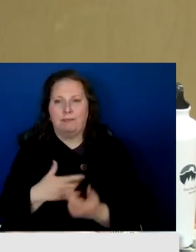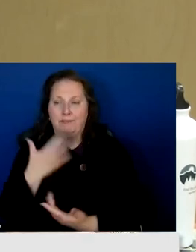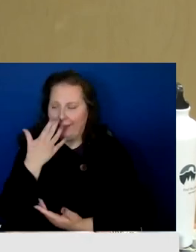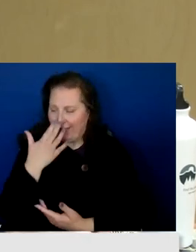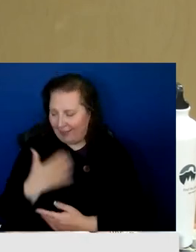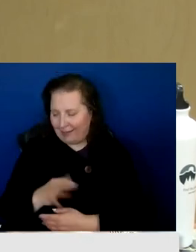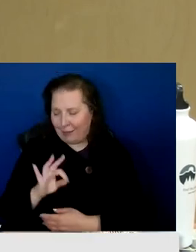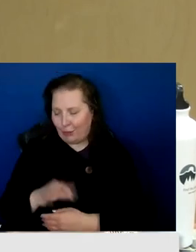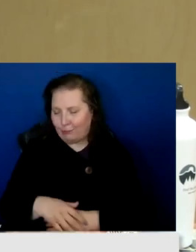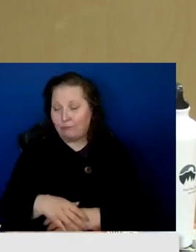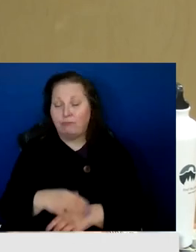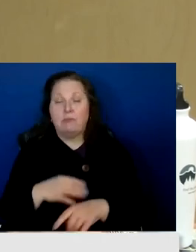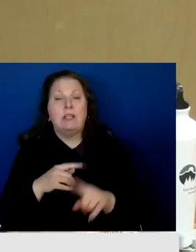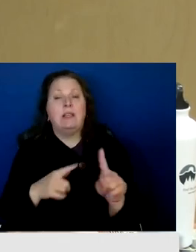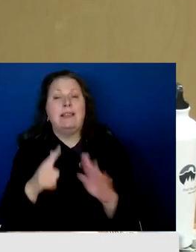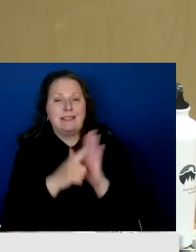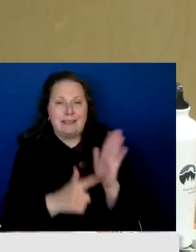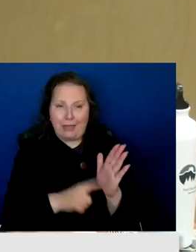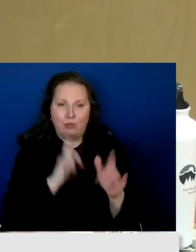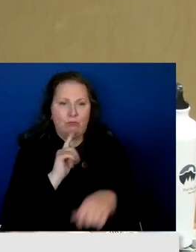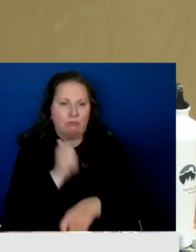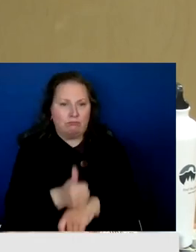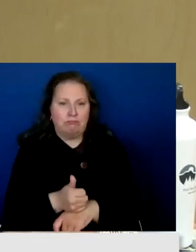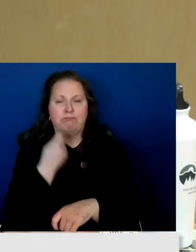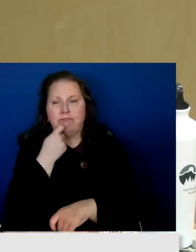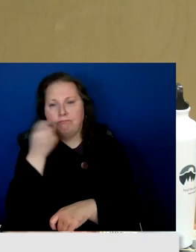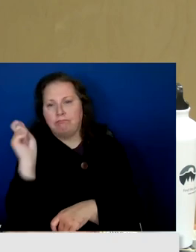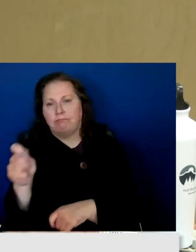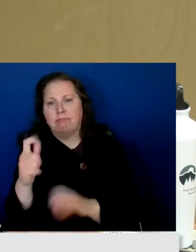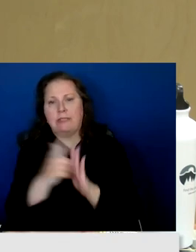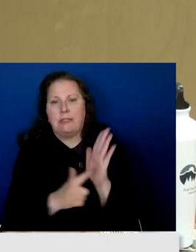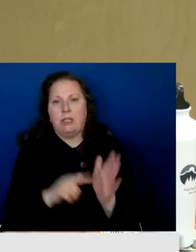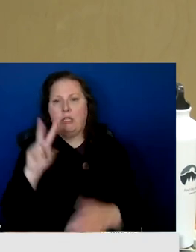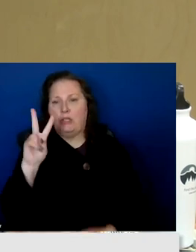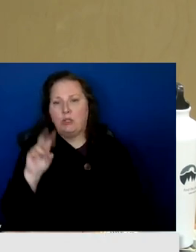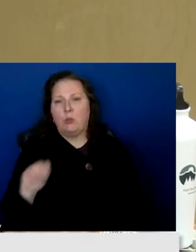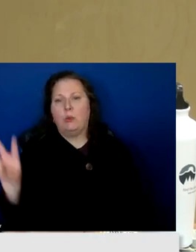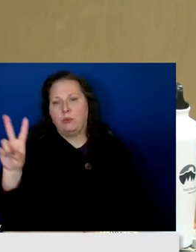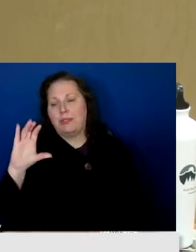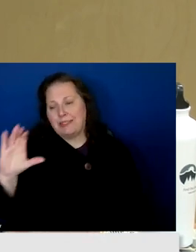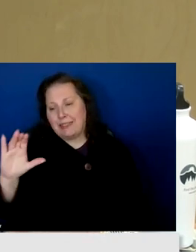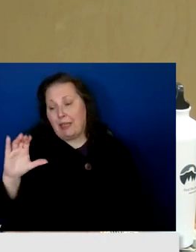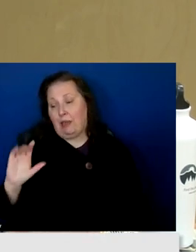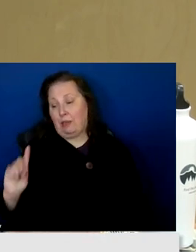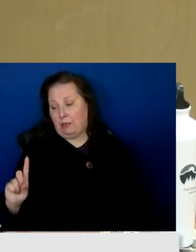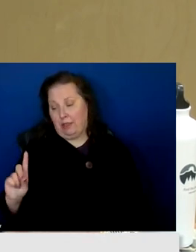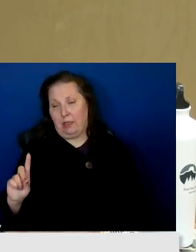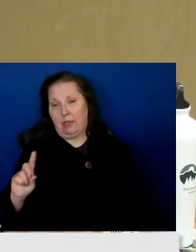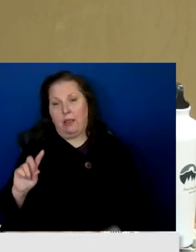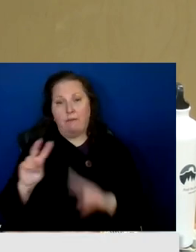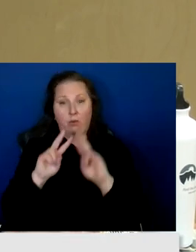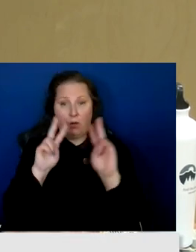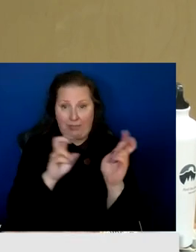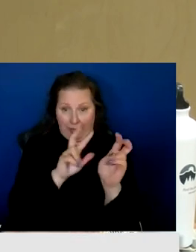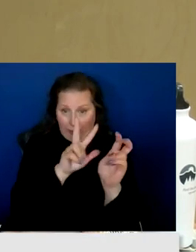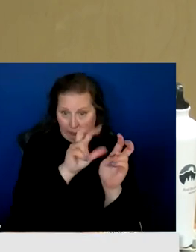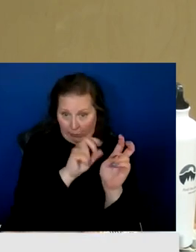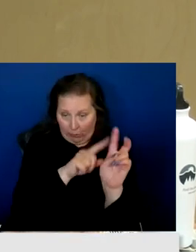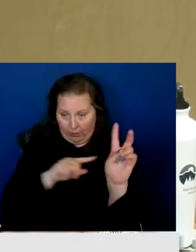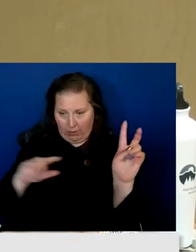statute is statute. 202 C and D in Title 30 are not